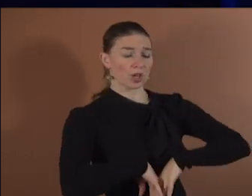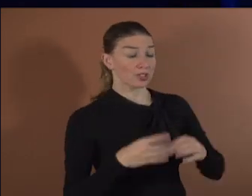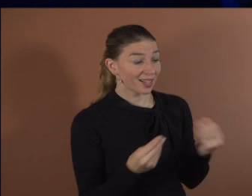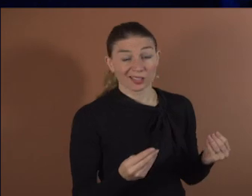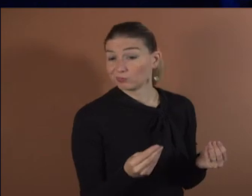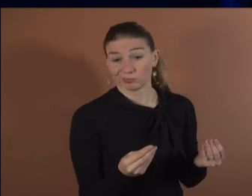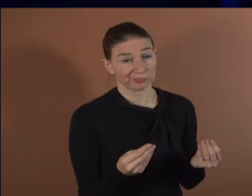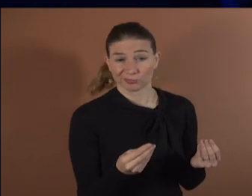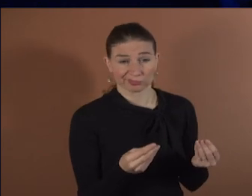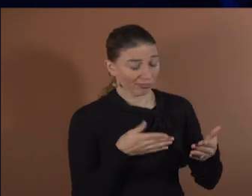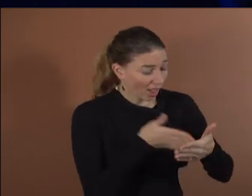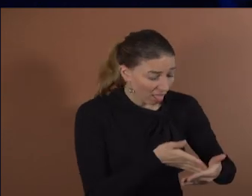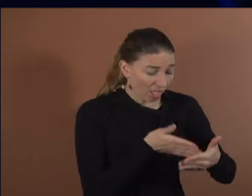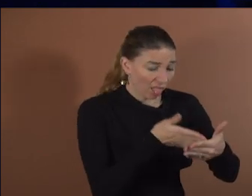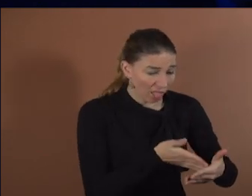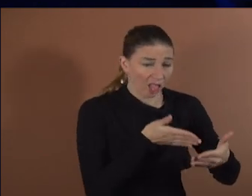them,